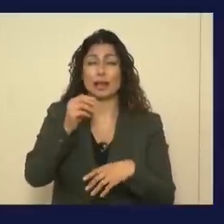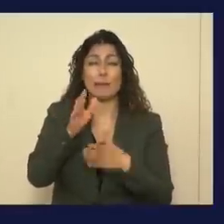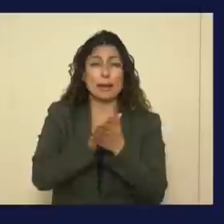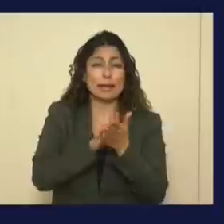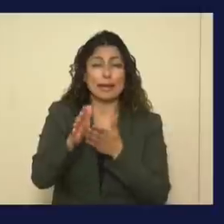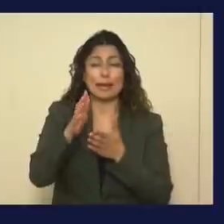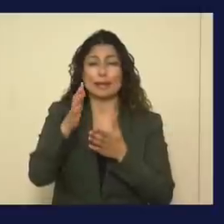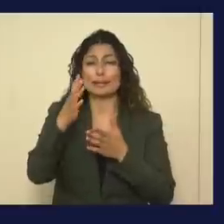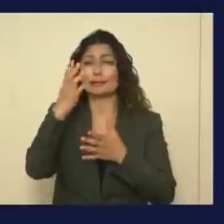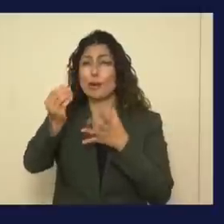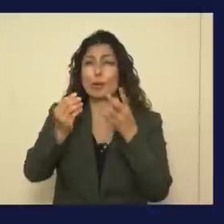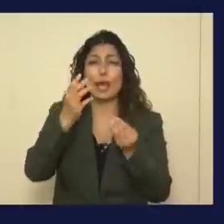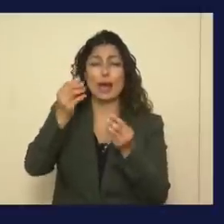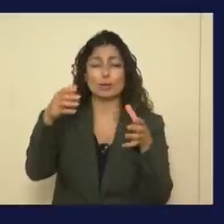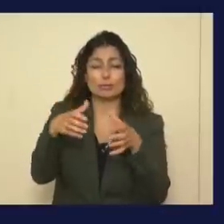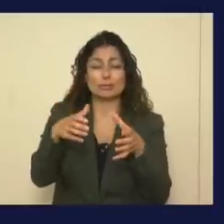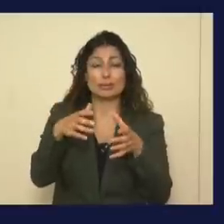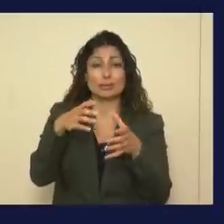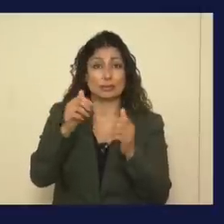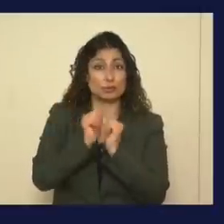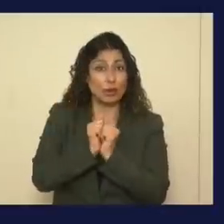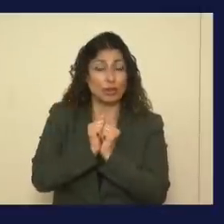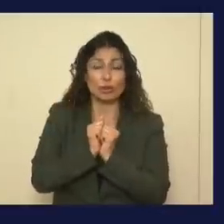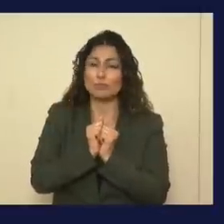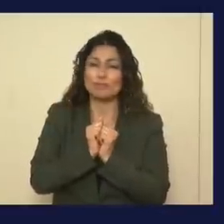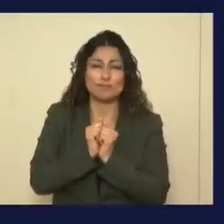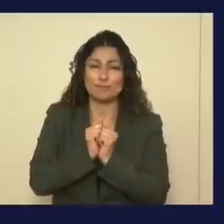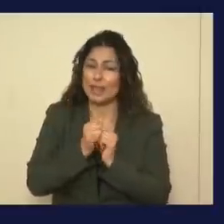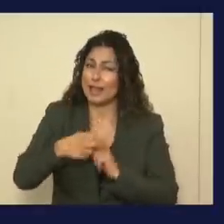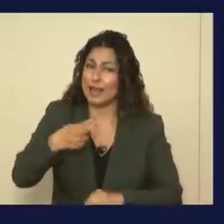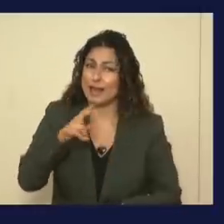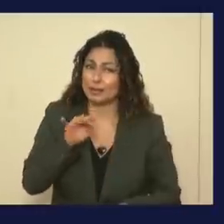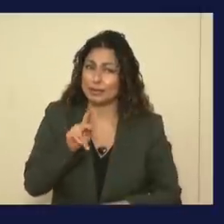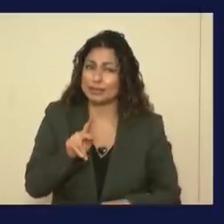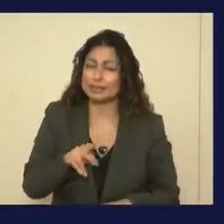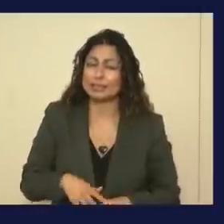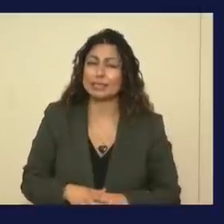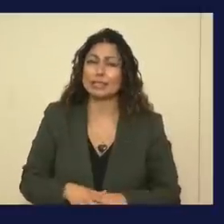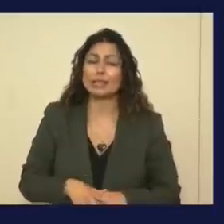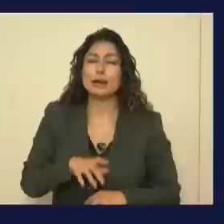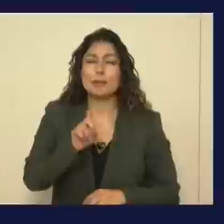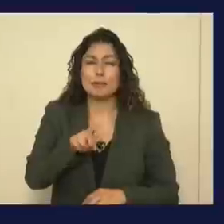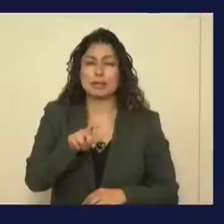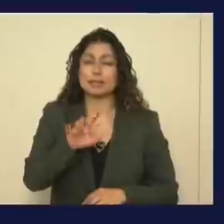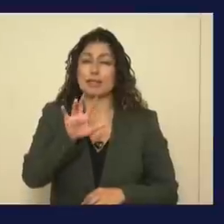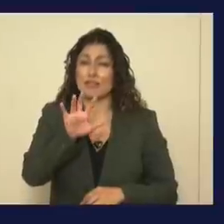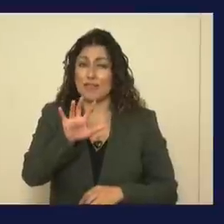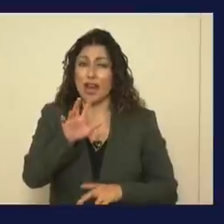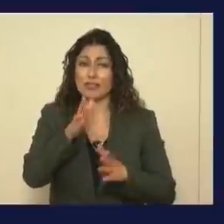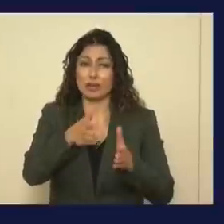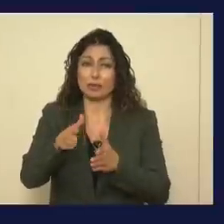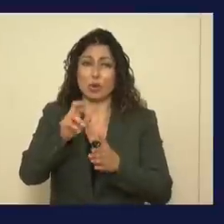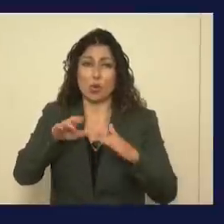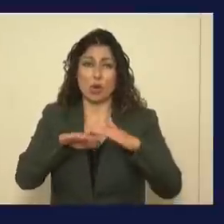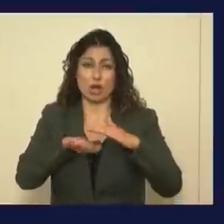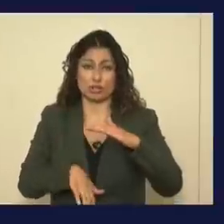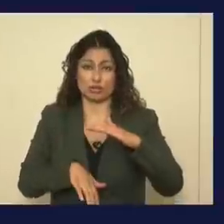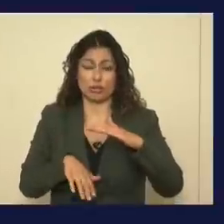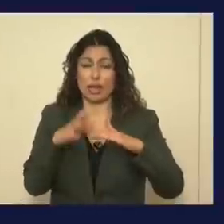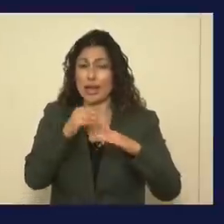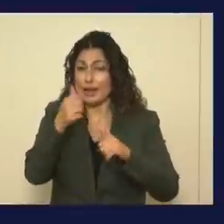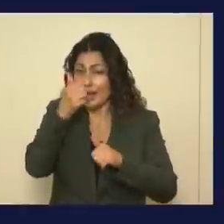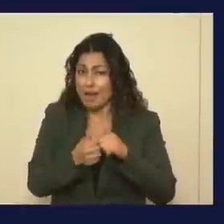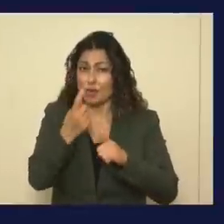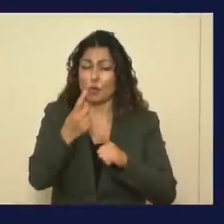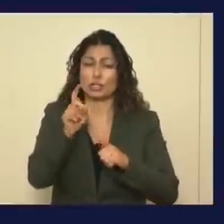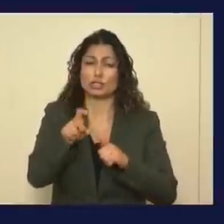outings are high risk, and you need to be at five or under, and everyone needs to be in